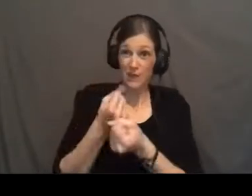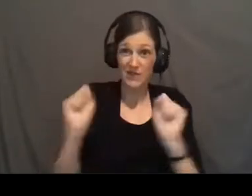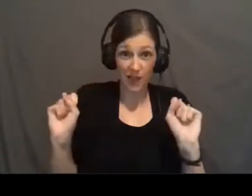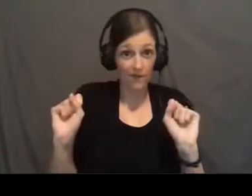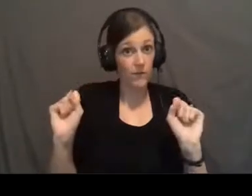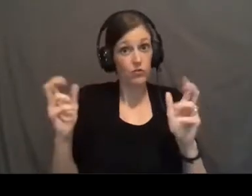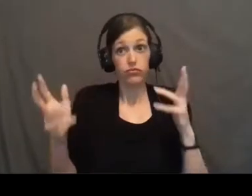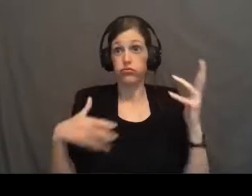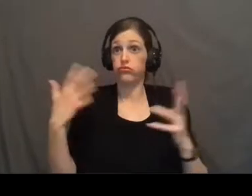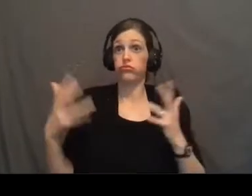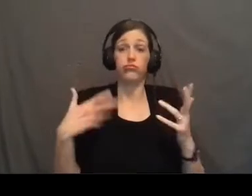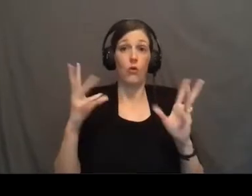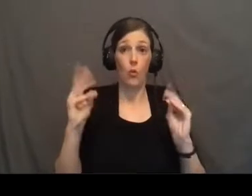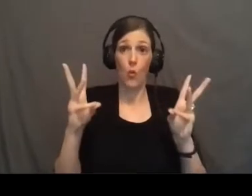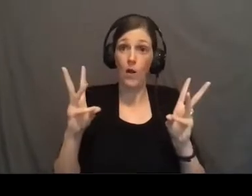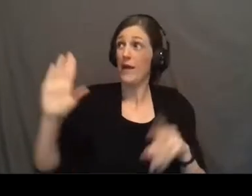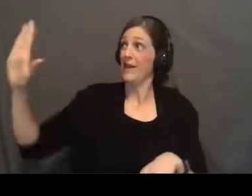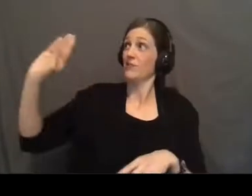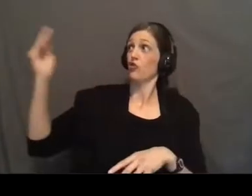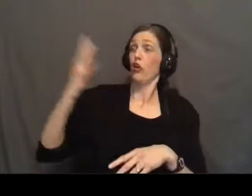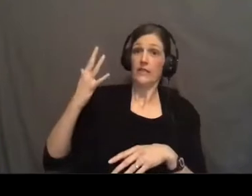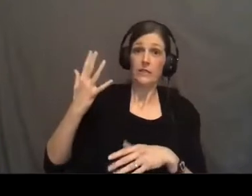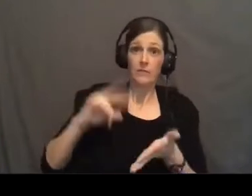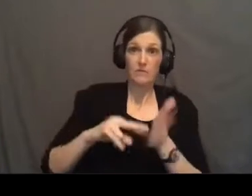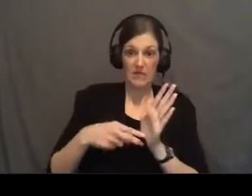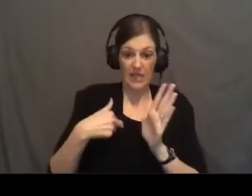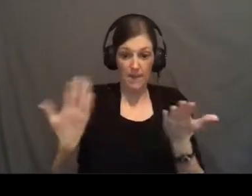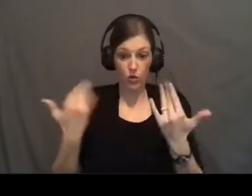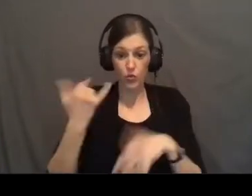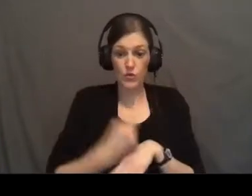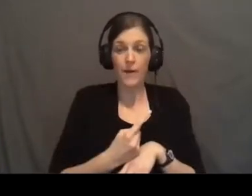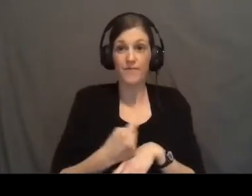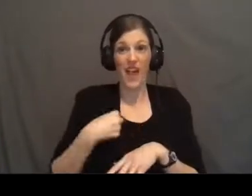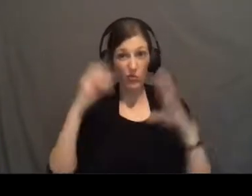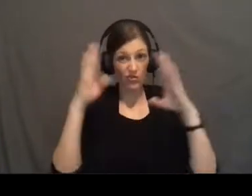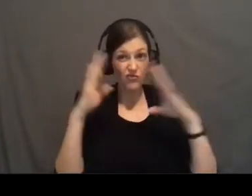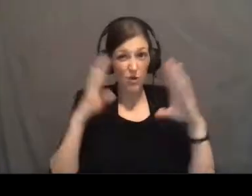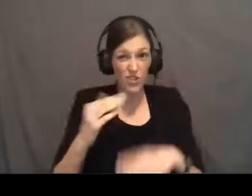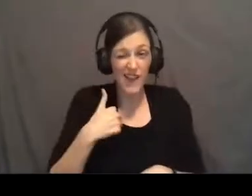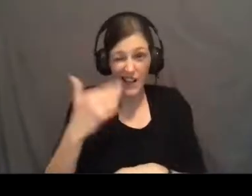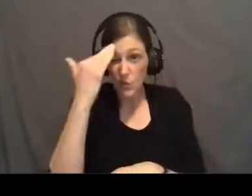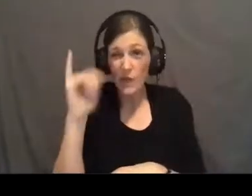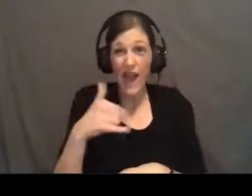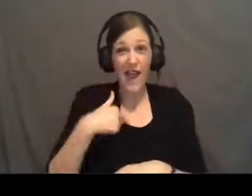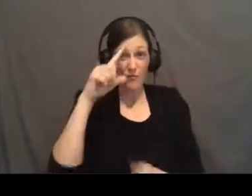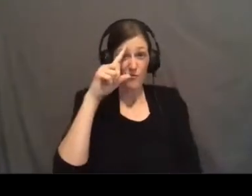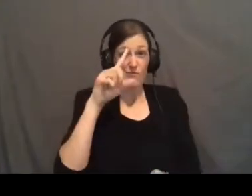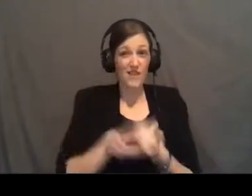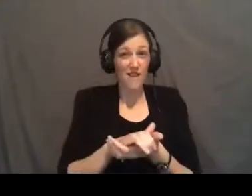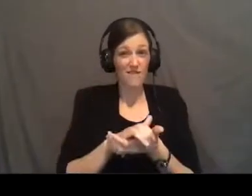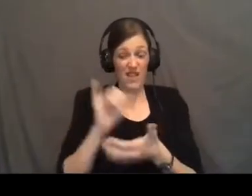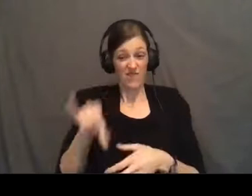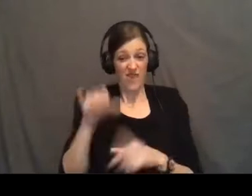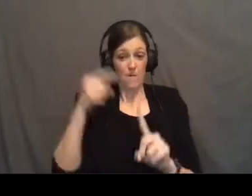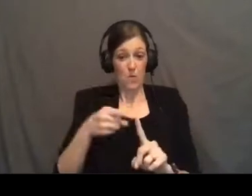grace I am where I am. I was troubled, and I knew that. I remembered even believing at that point in my